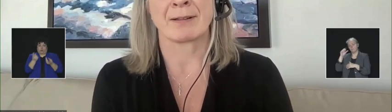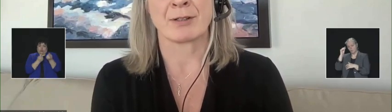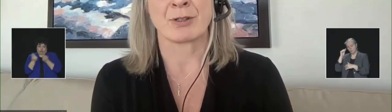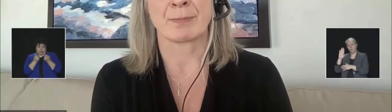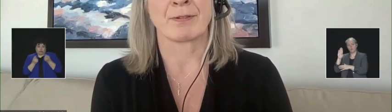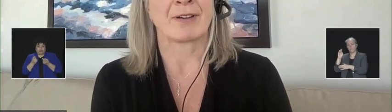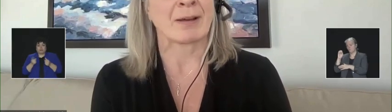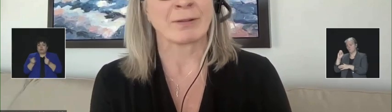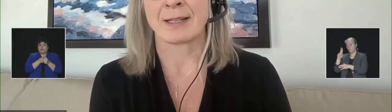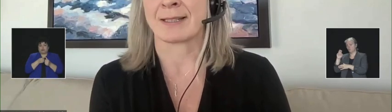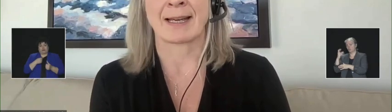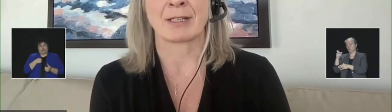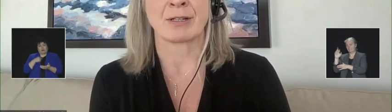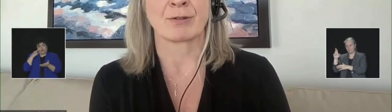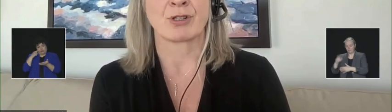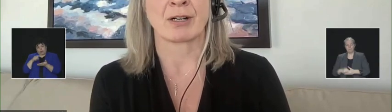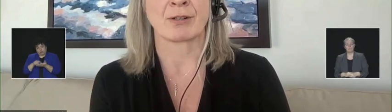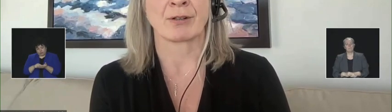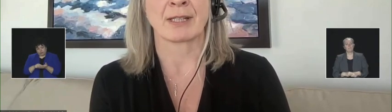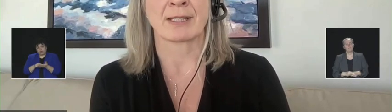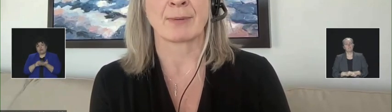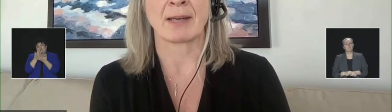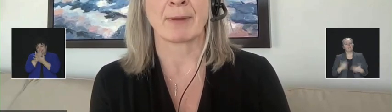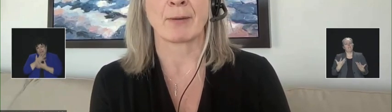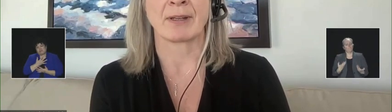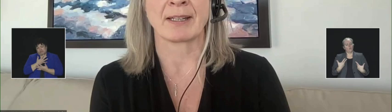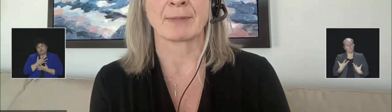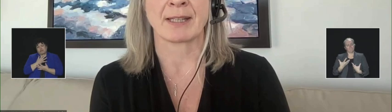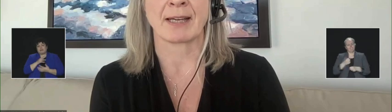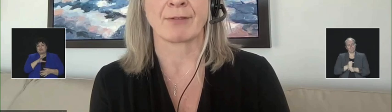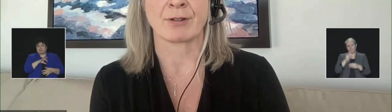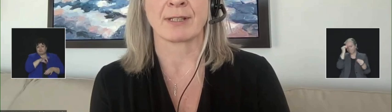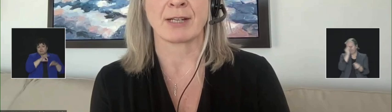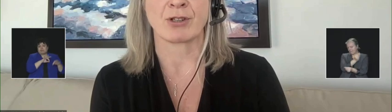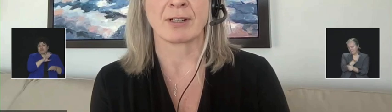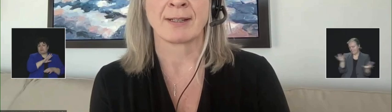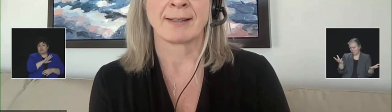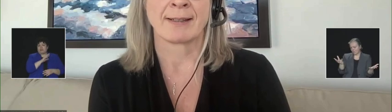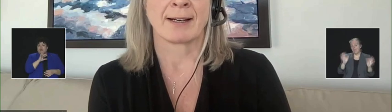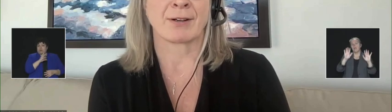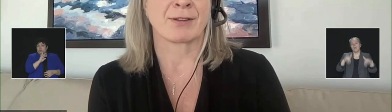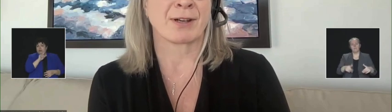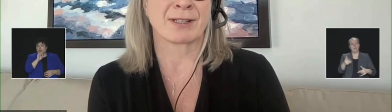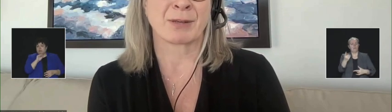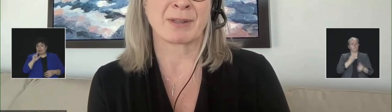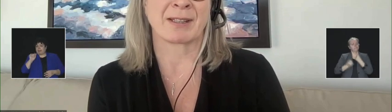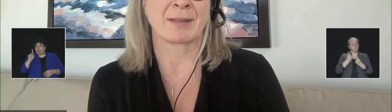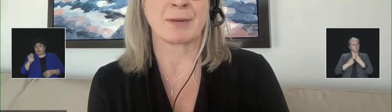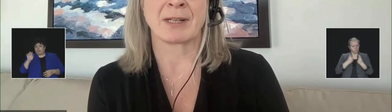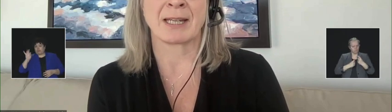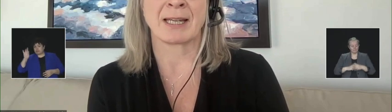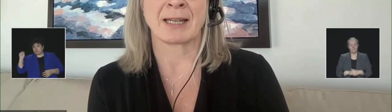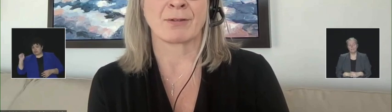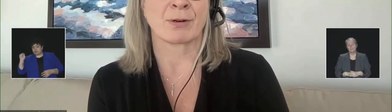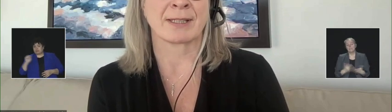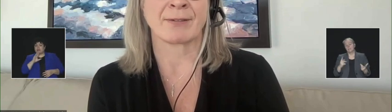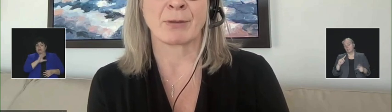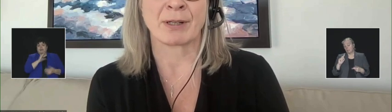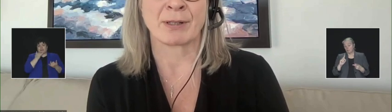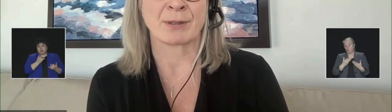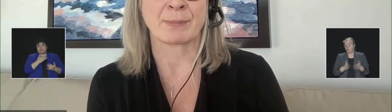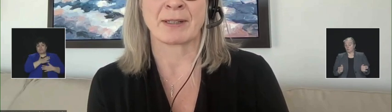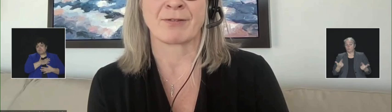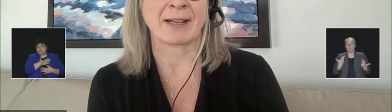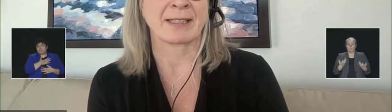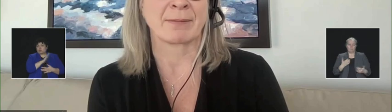I want to acknowledge the profoundly sad news shared early this week by Williams Lake First Nation. Our thoughts are with the community and, of course,